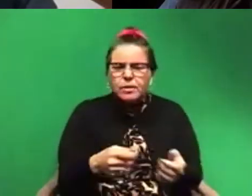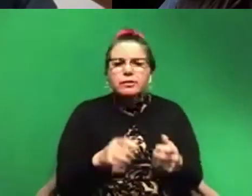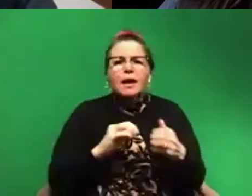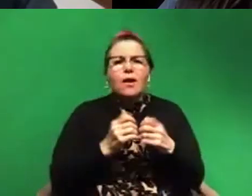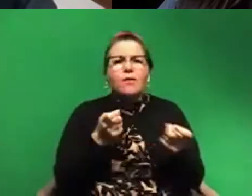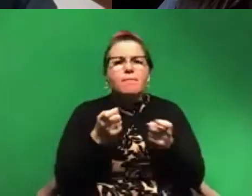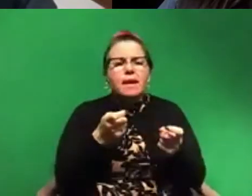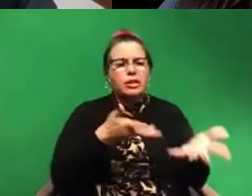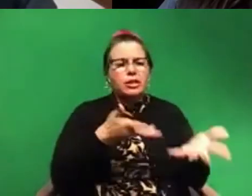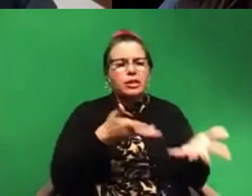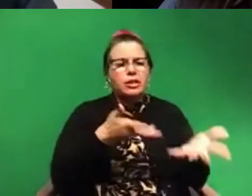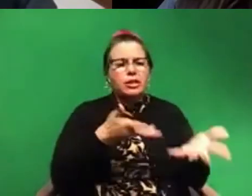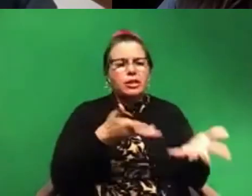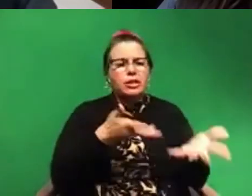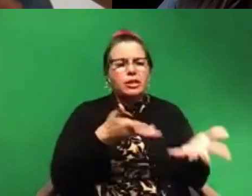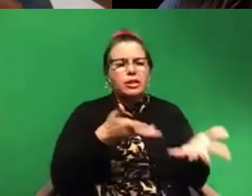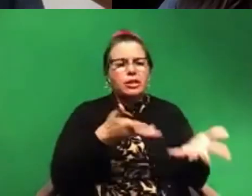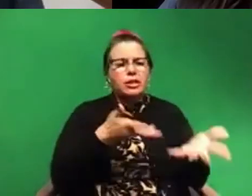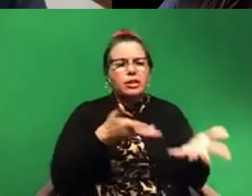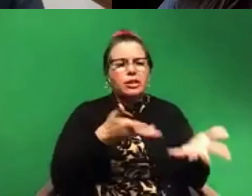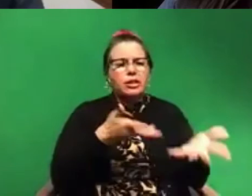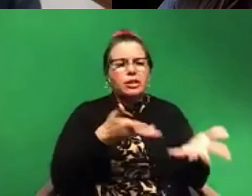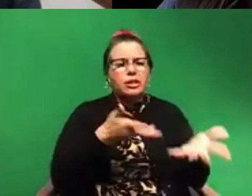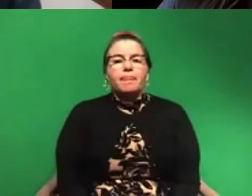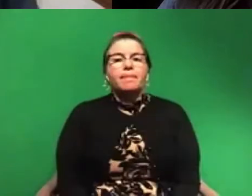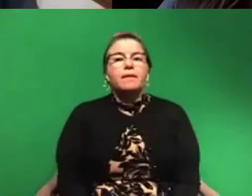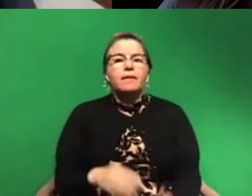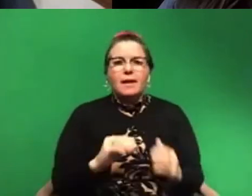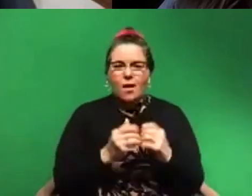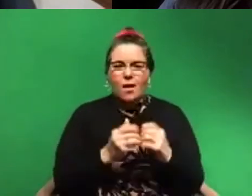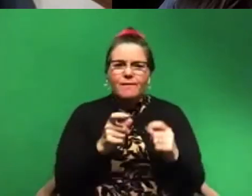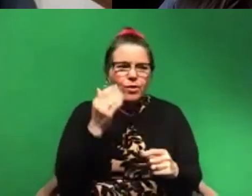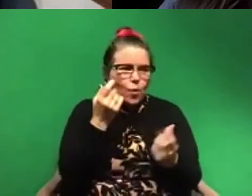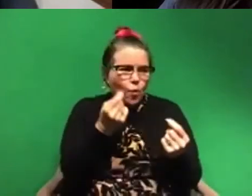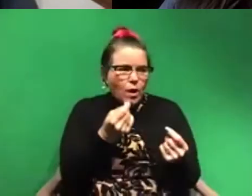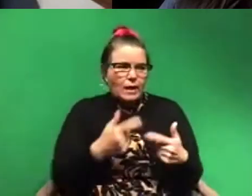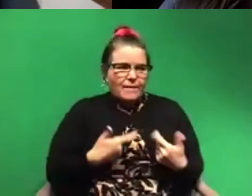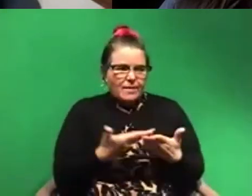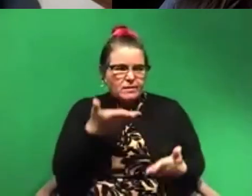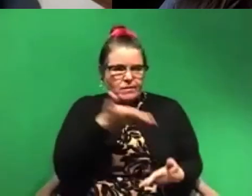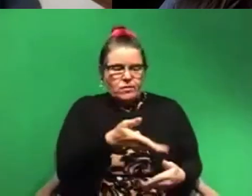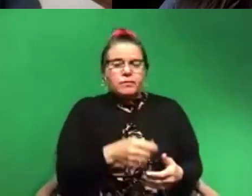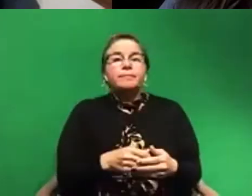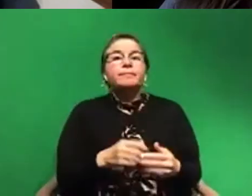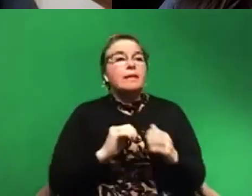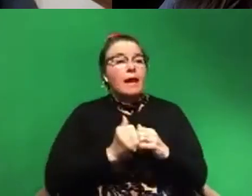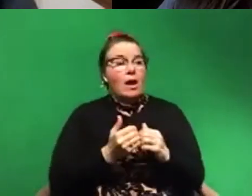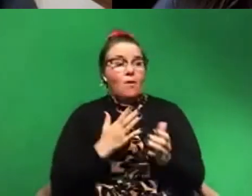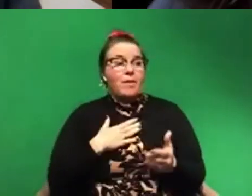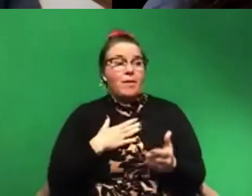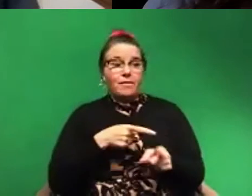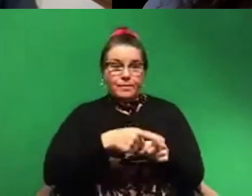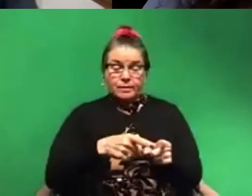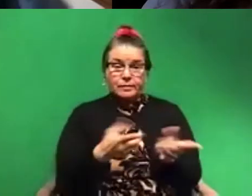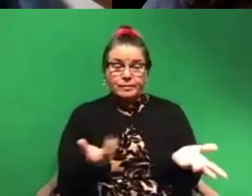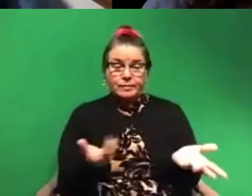you have to know what's there. You have to know what organisms are there. And the way we do that in marine biology is horrible. We go out